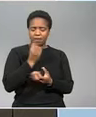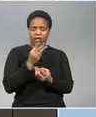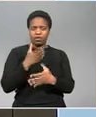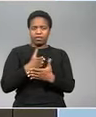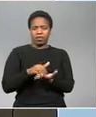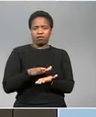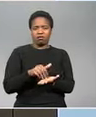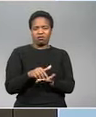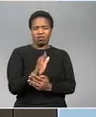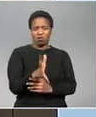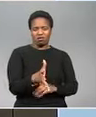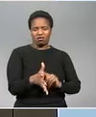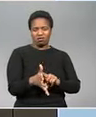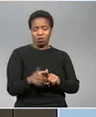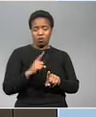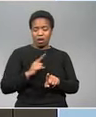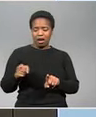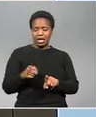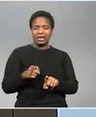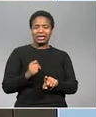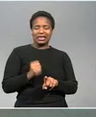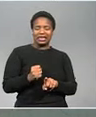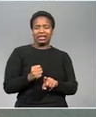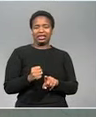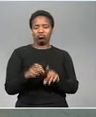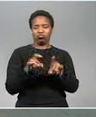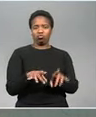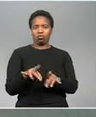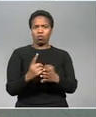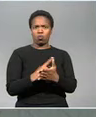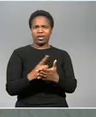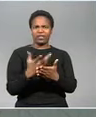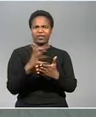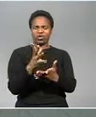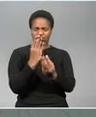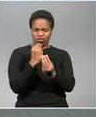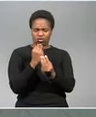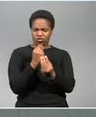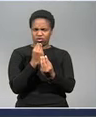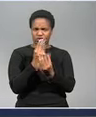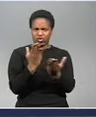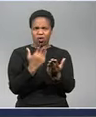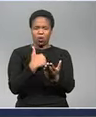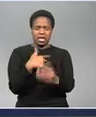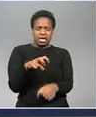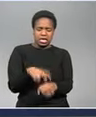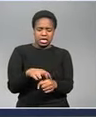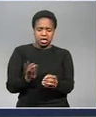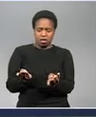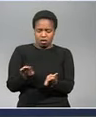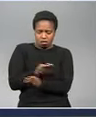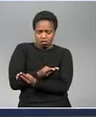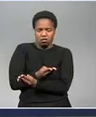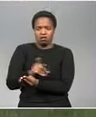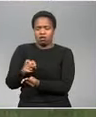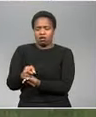be lost we do know already lonman is struggling and a couple of weeks ago they released a cautionary saying they really need this transaction to go